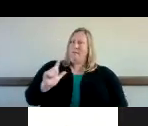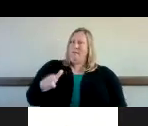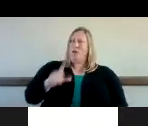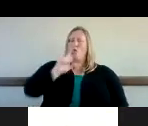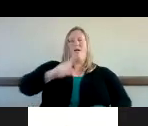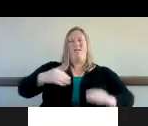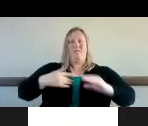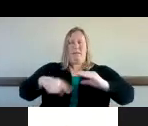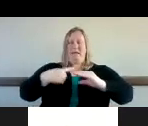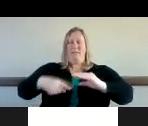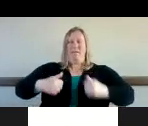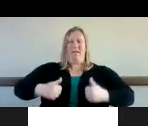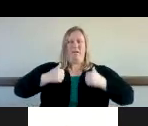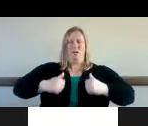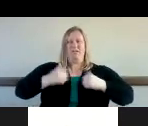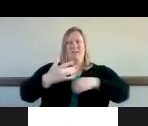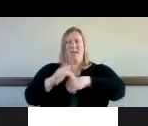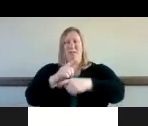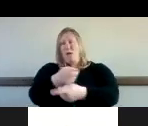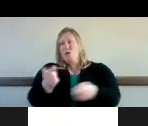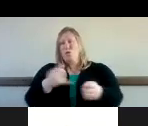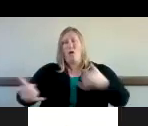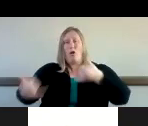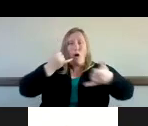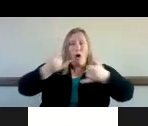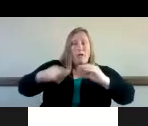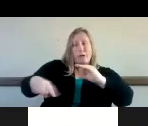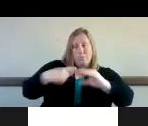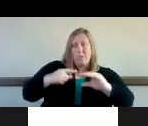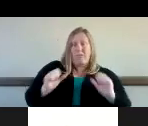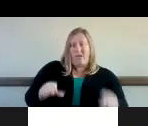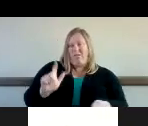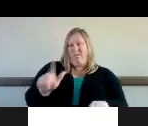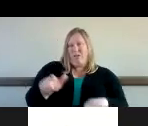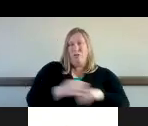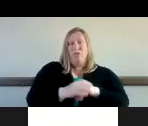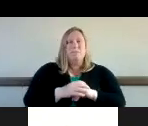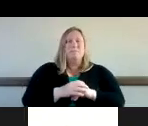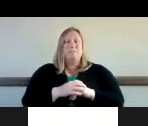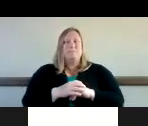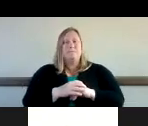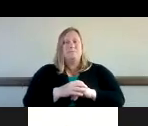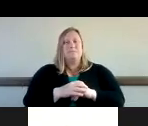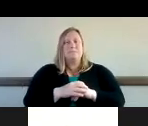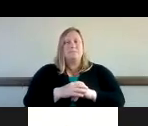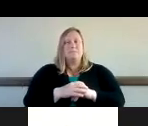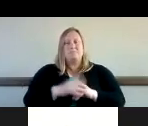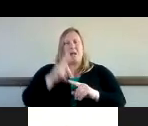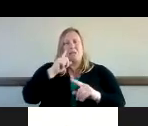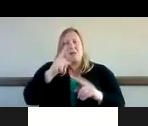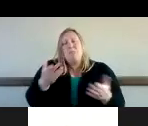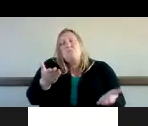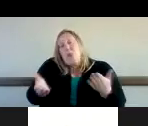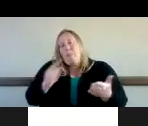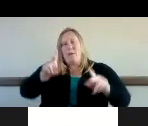you and and phone numbers and so forth um but uh probably okay